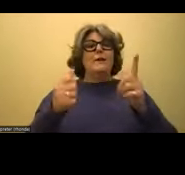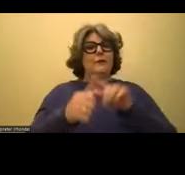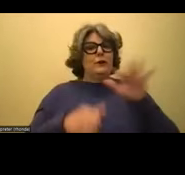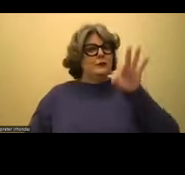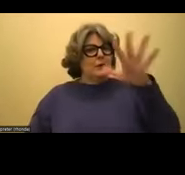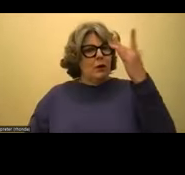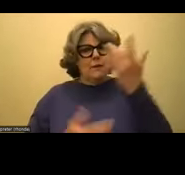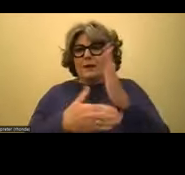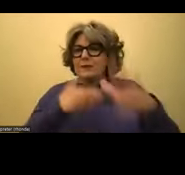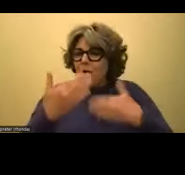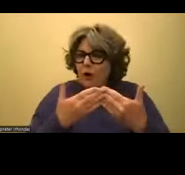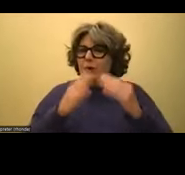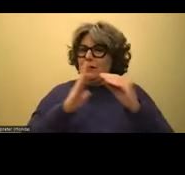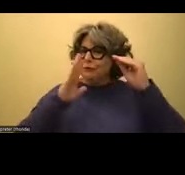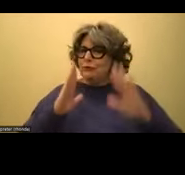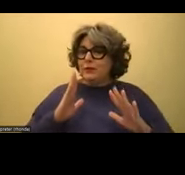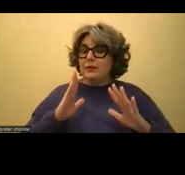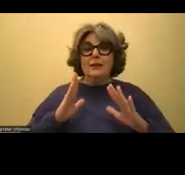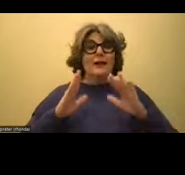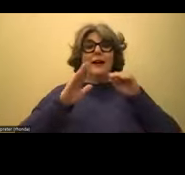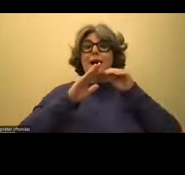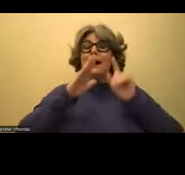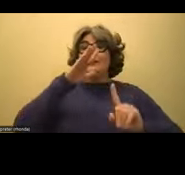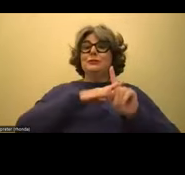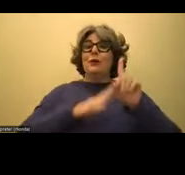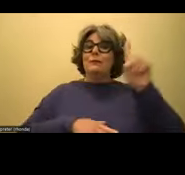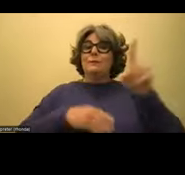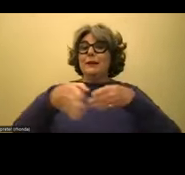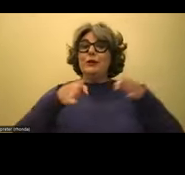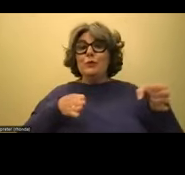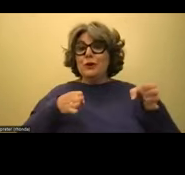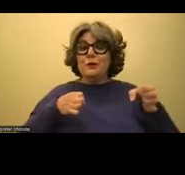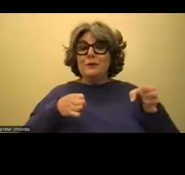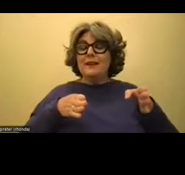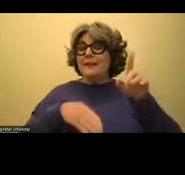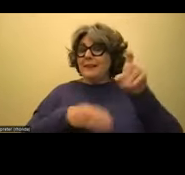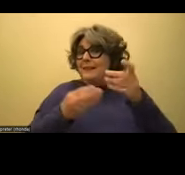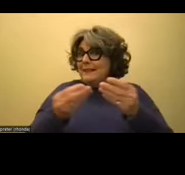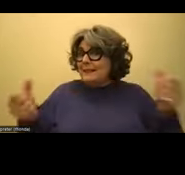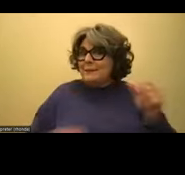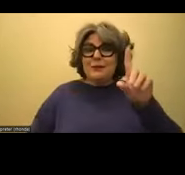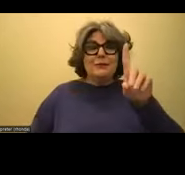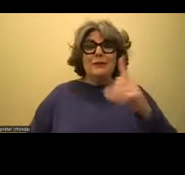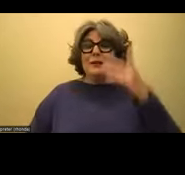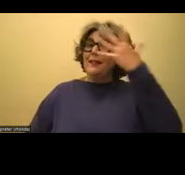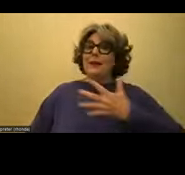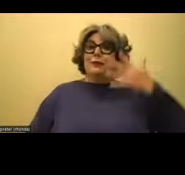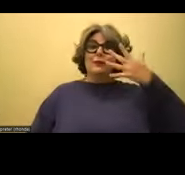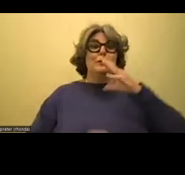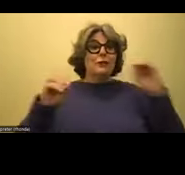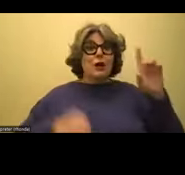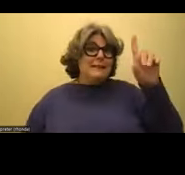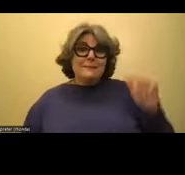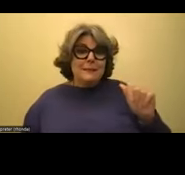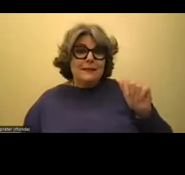there, because when a student enters your room, their need doesn't disappear, right? They may look like they don't have a disability.